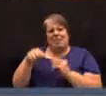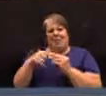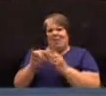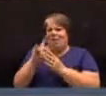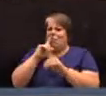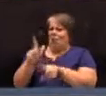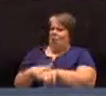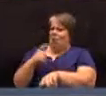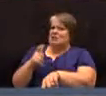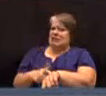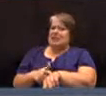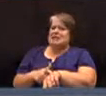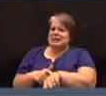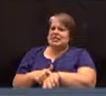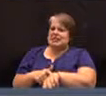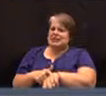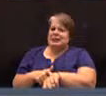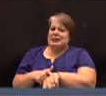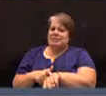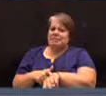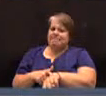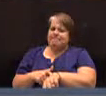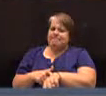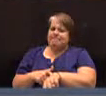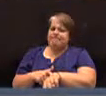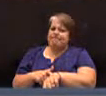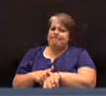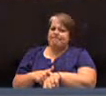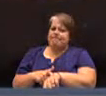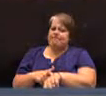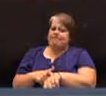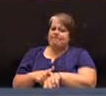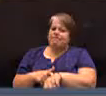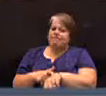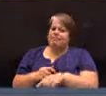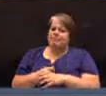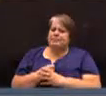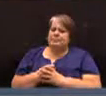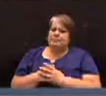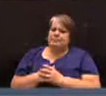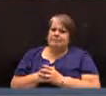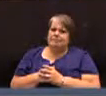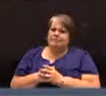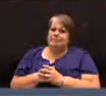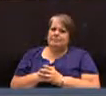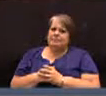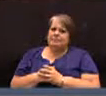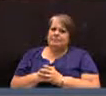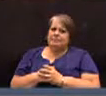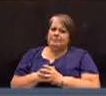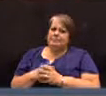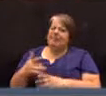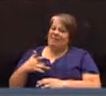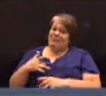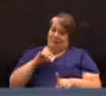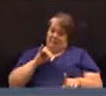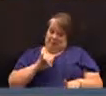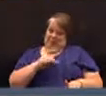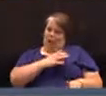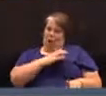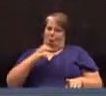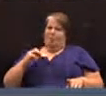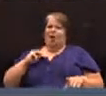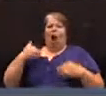time. But I feel like the commission has a lot of